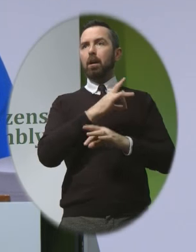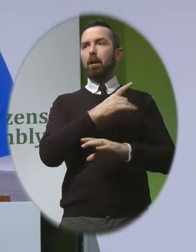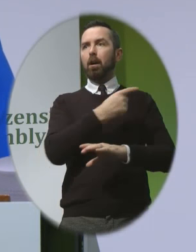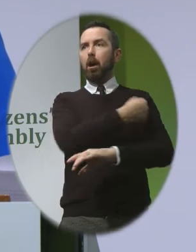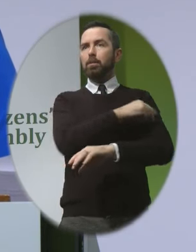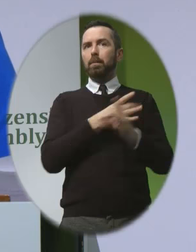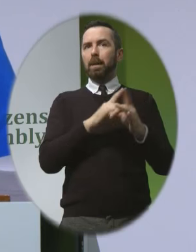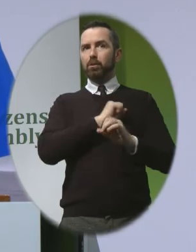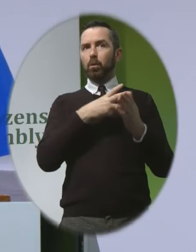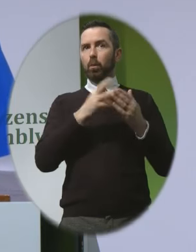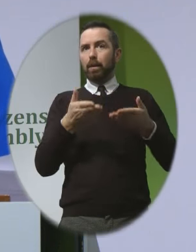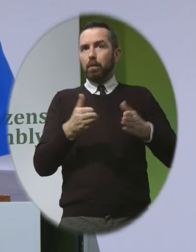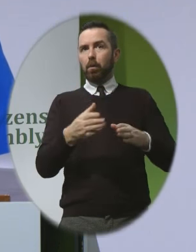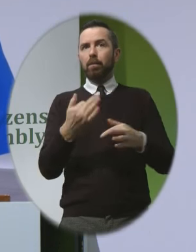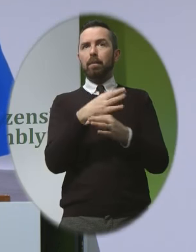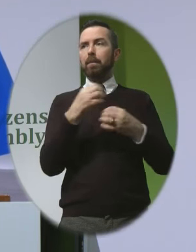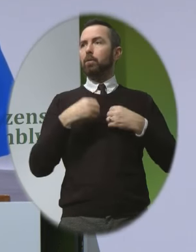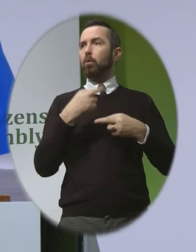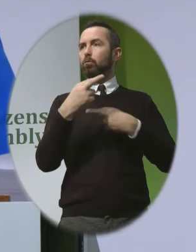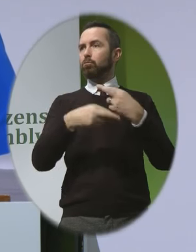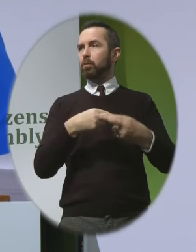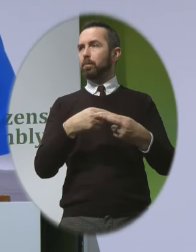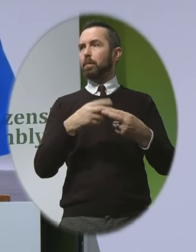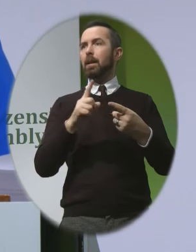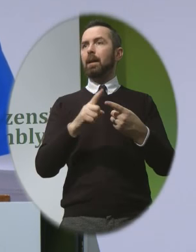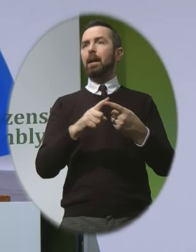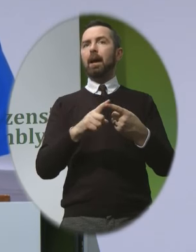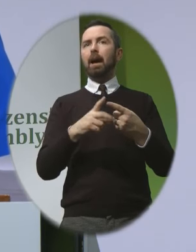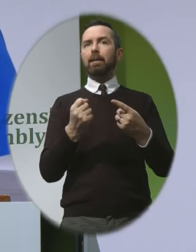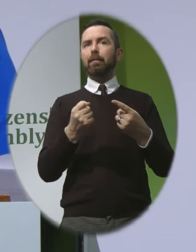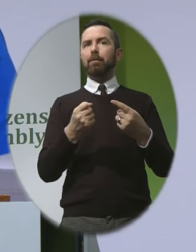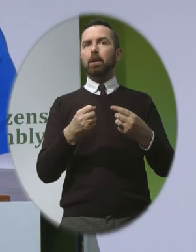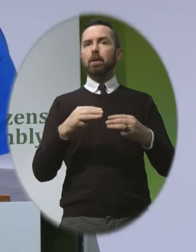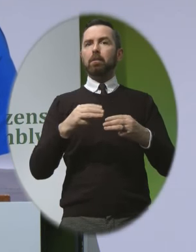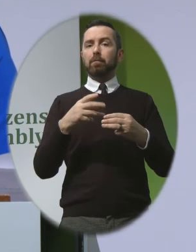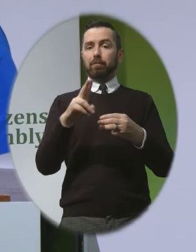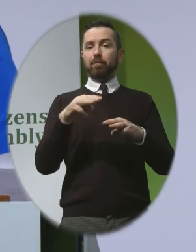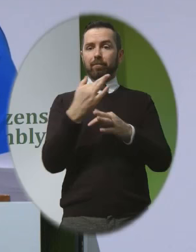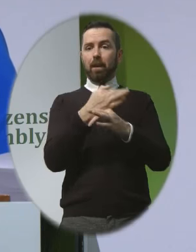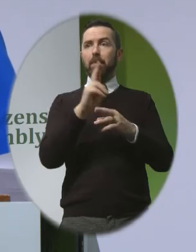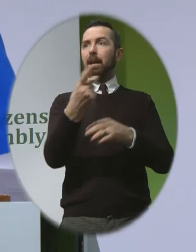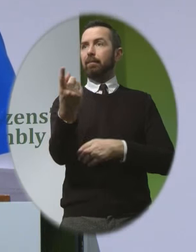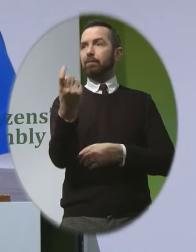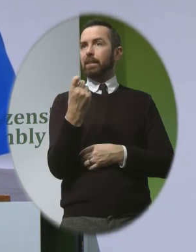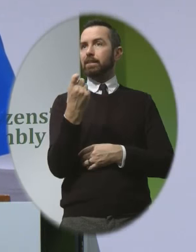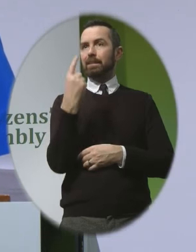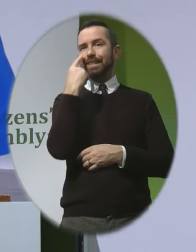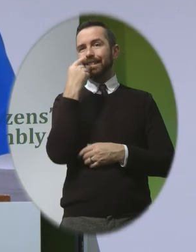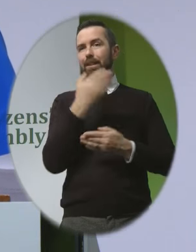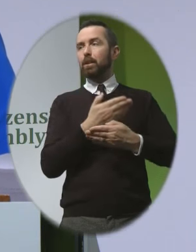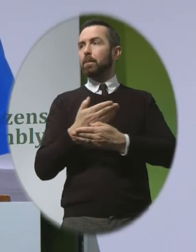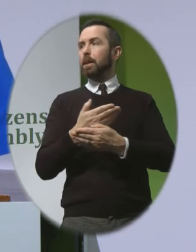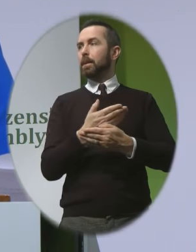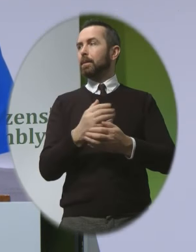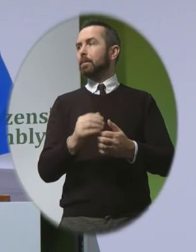baby is born the family have their own room that family can be open to family extended family members so that everyone can come to see the baby